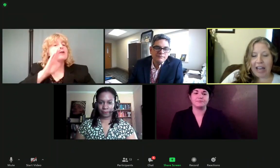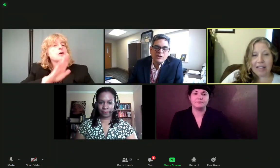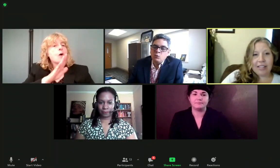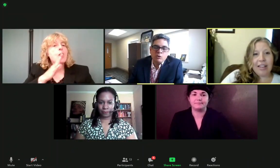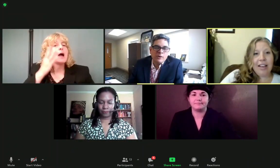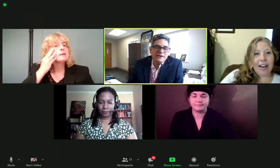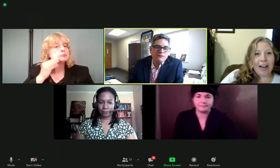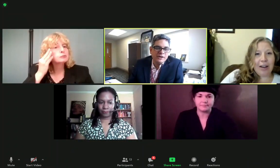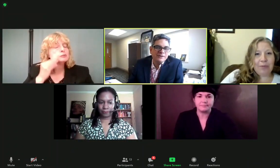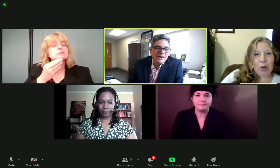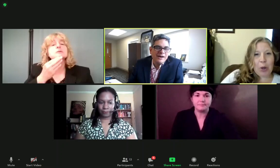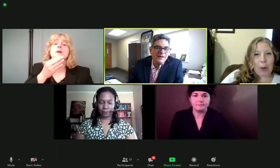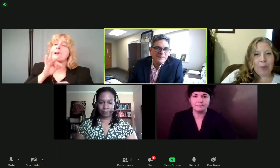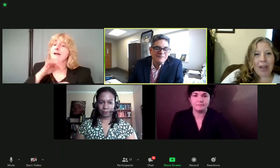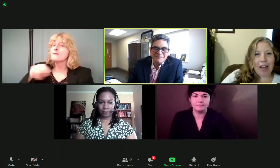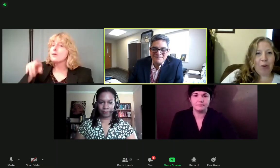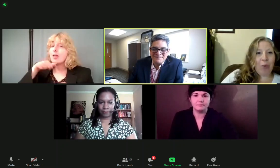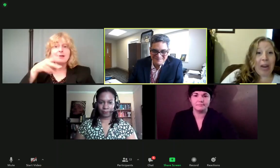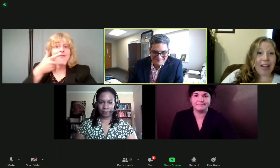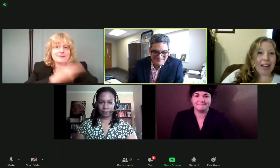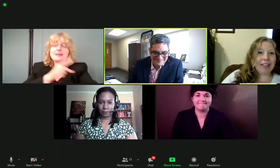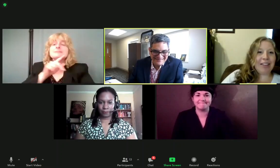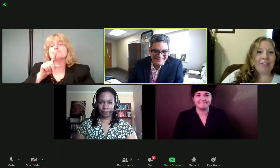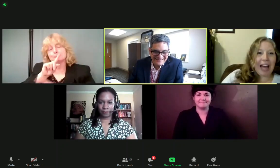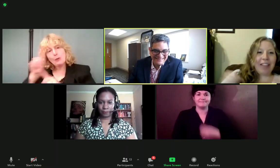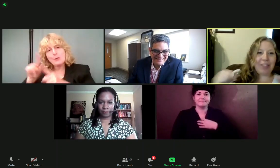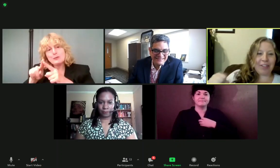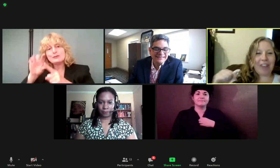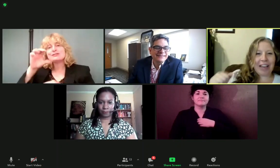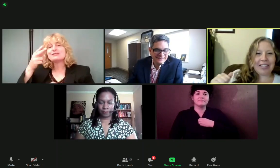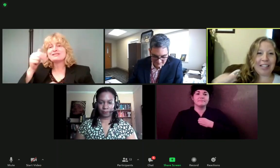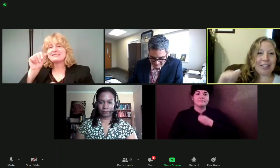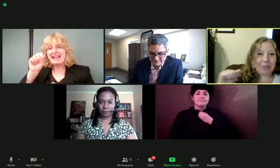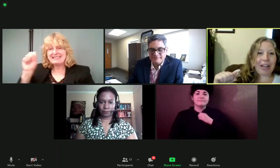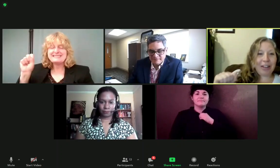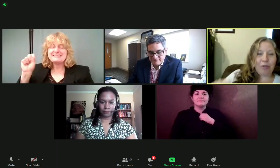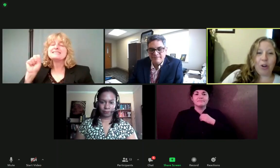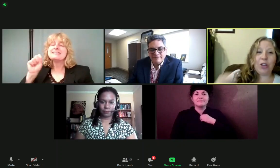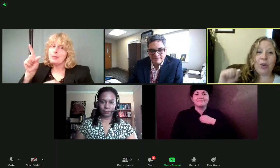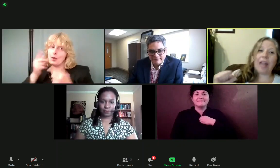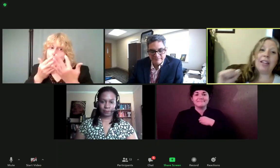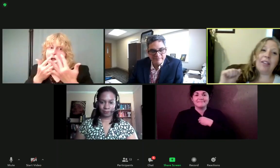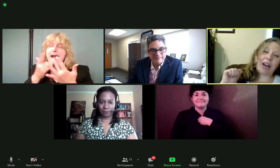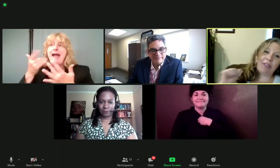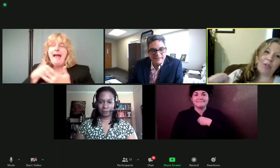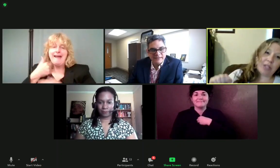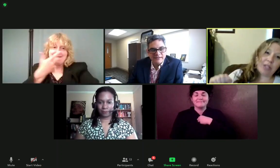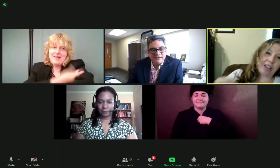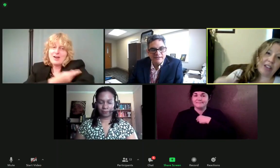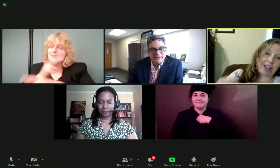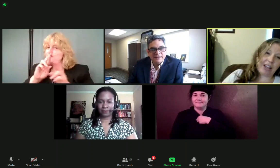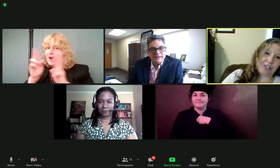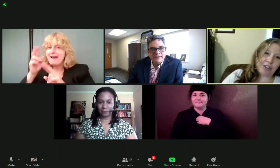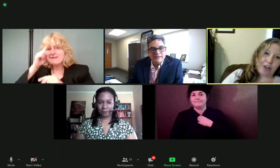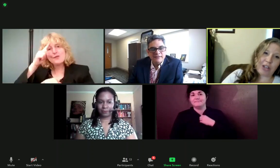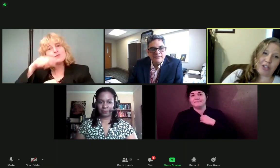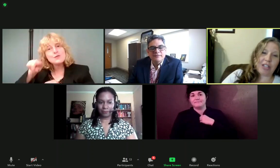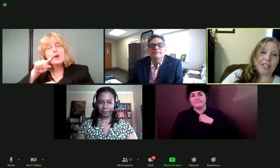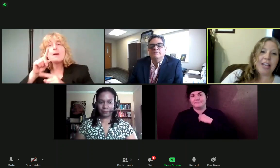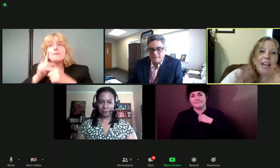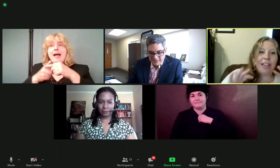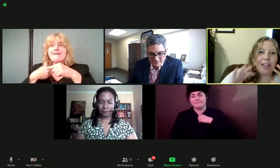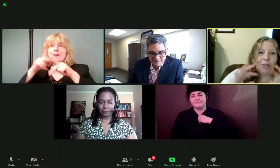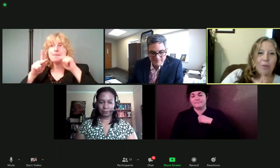CHAZ. We're waiting for you. Yeah. They're waiting. They've got the vaccines waiting for you and they've got folks there that can answer your